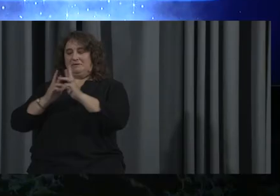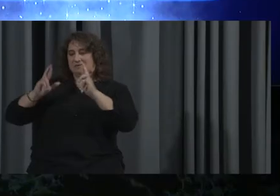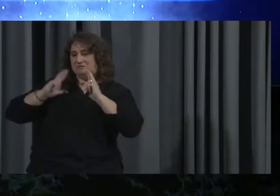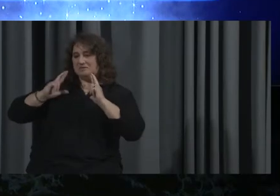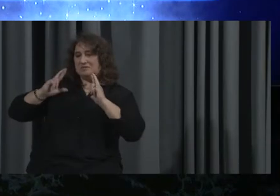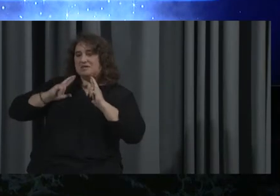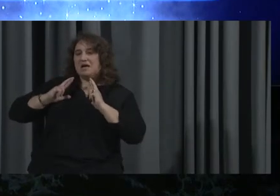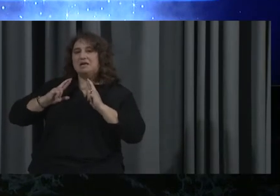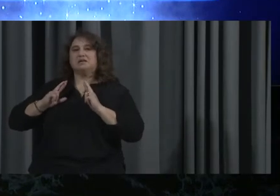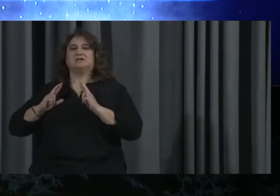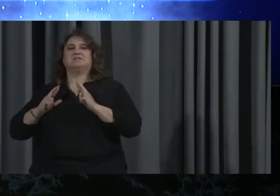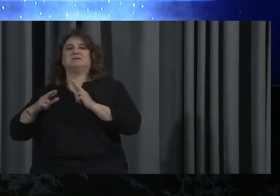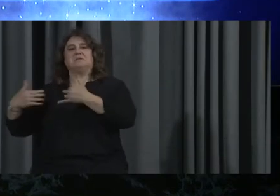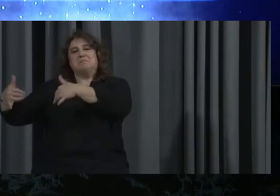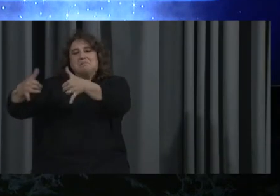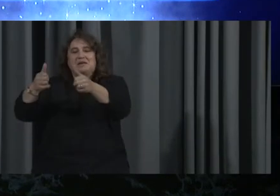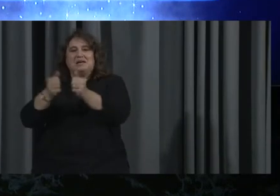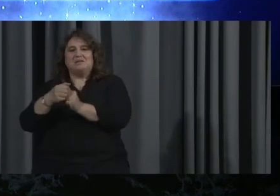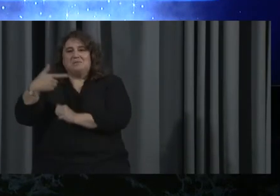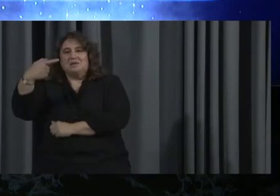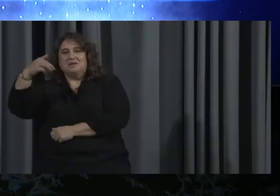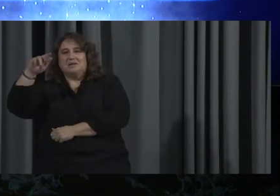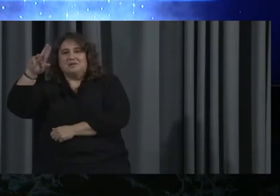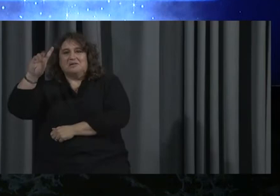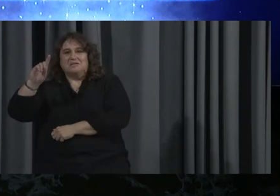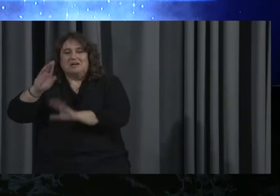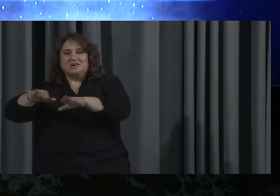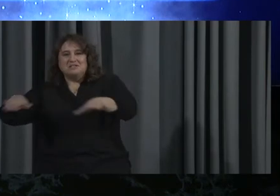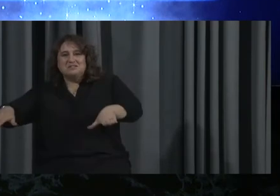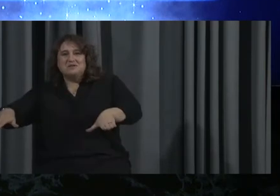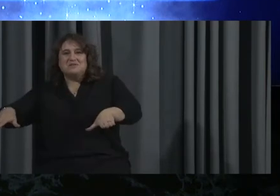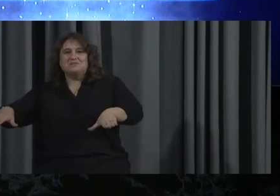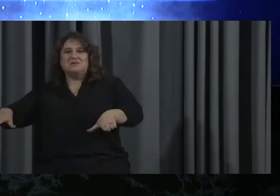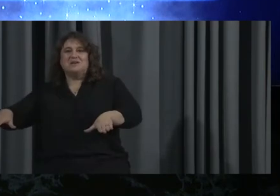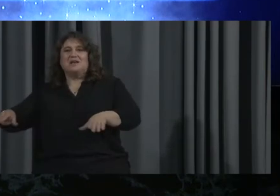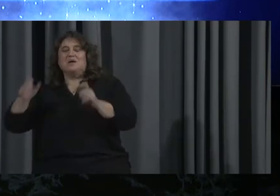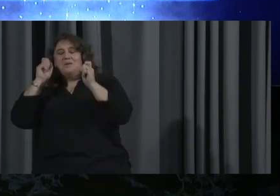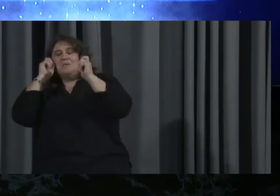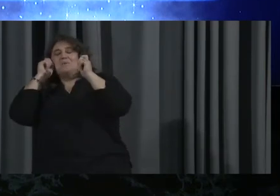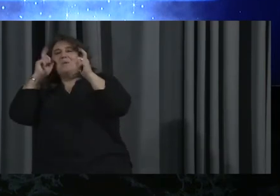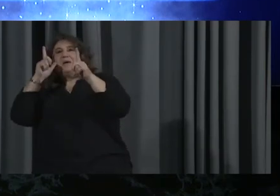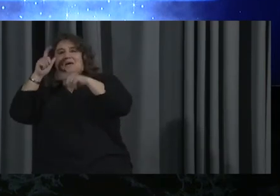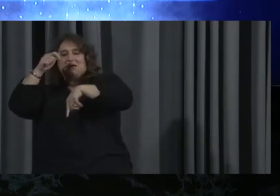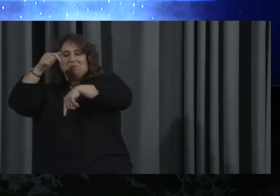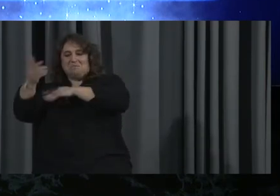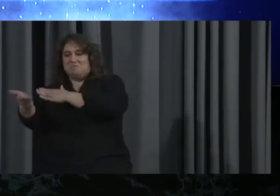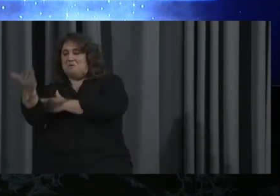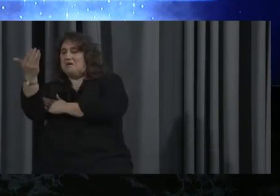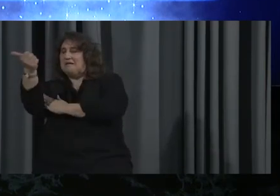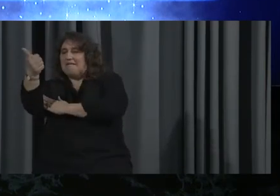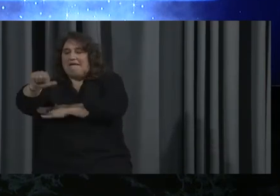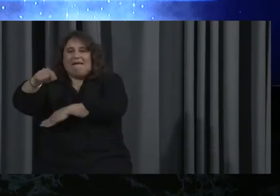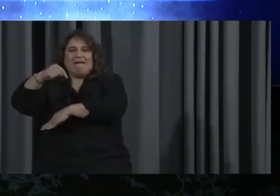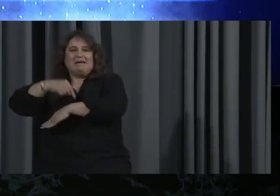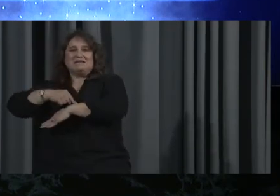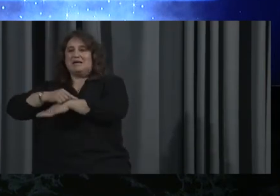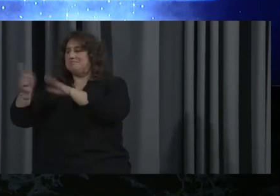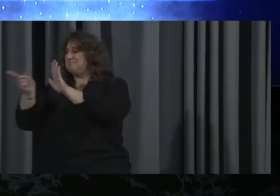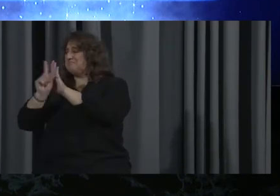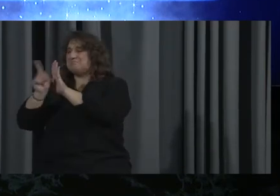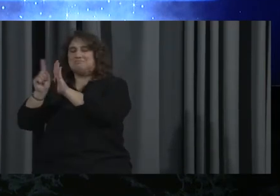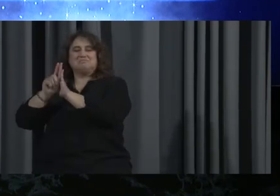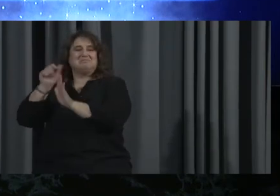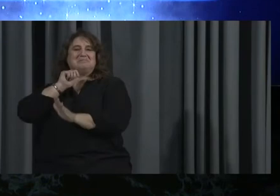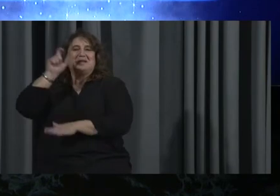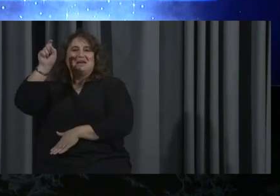your grandchildren, no alarm clock. So those were all pretty fun and engaging. And it gave us a new light